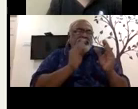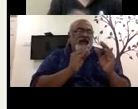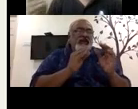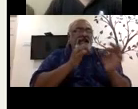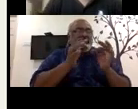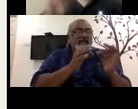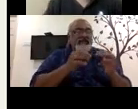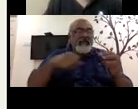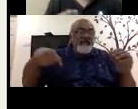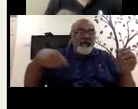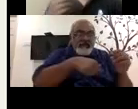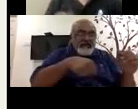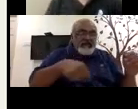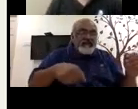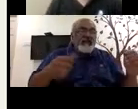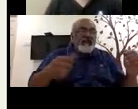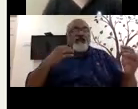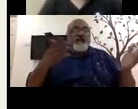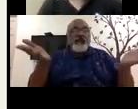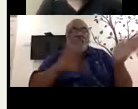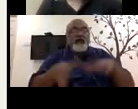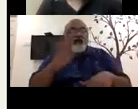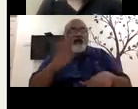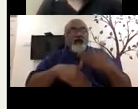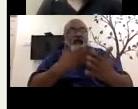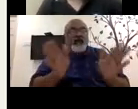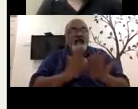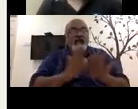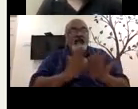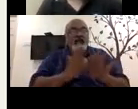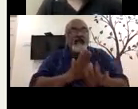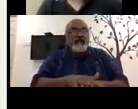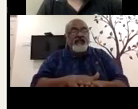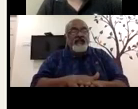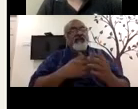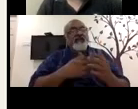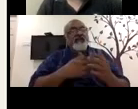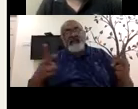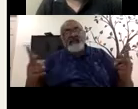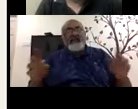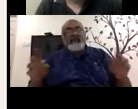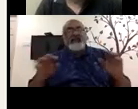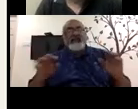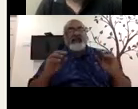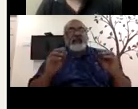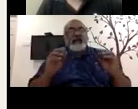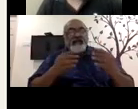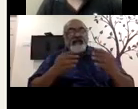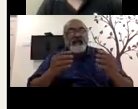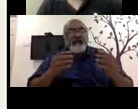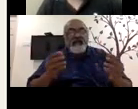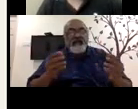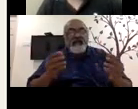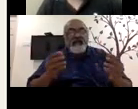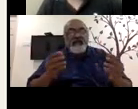can do ironing and folding, uh, with, et cetera, these individuals could close, slowly acquire that skill. Some more